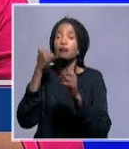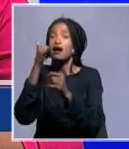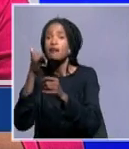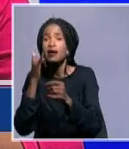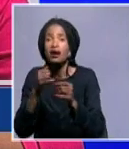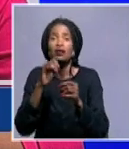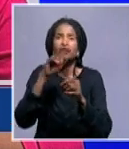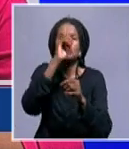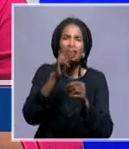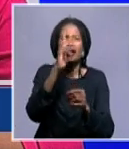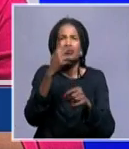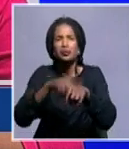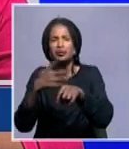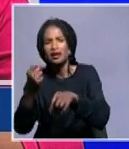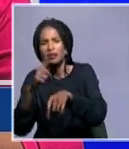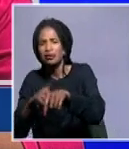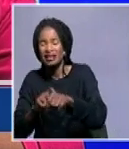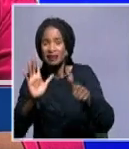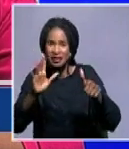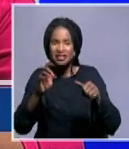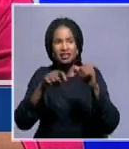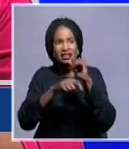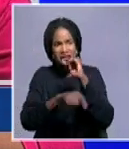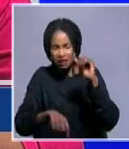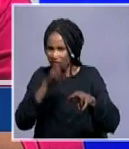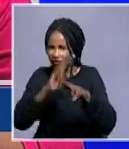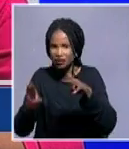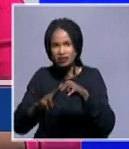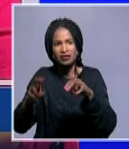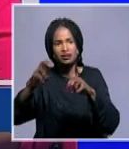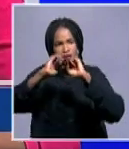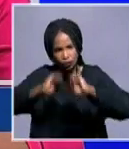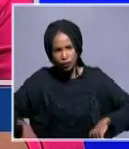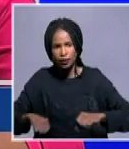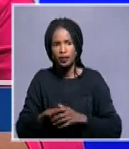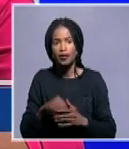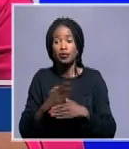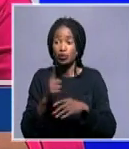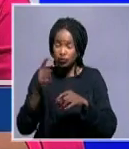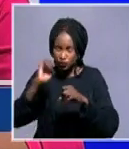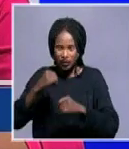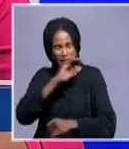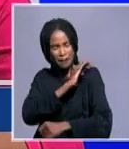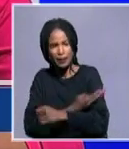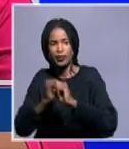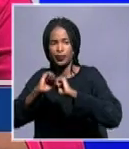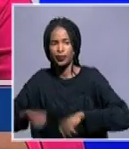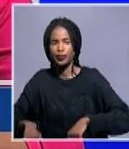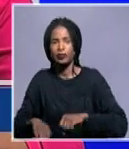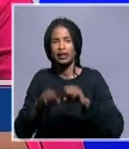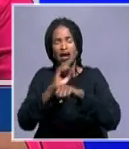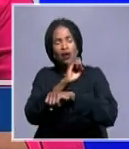their calendars, you have those six countries. Because the back really stops with you. But because the organ is a